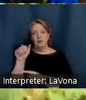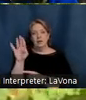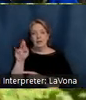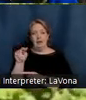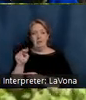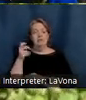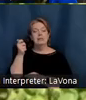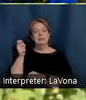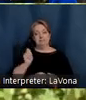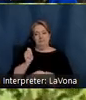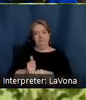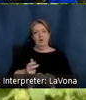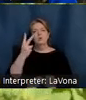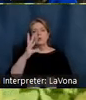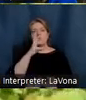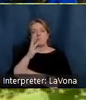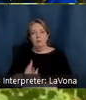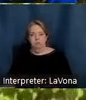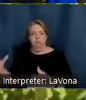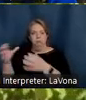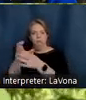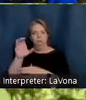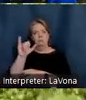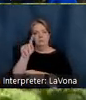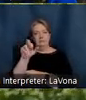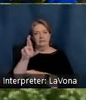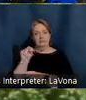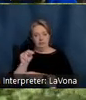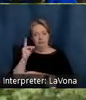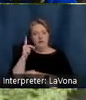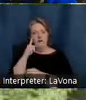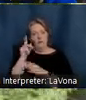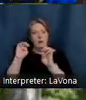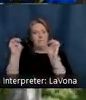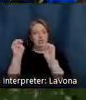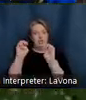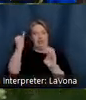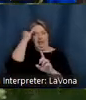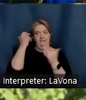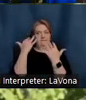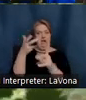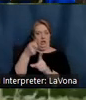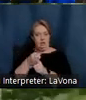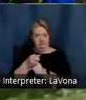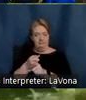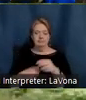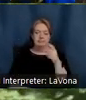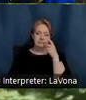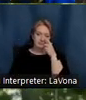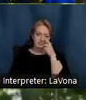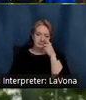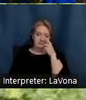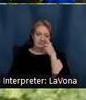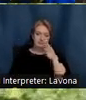installed for an emergency water supply in the case of a fire. Dewar Cabin, which held a